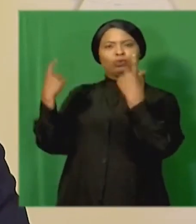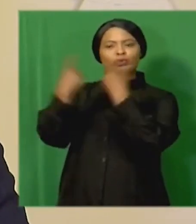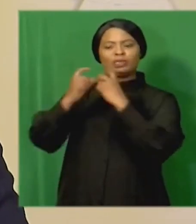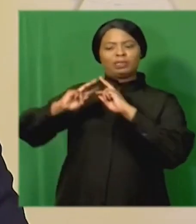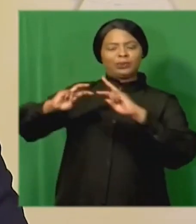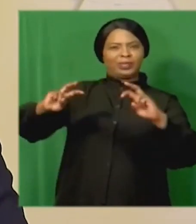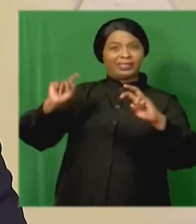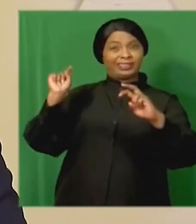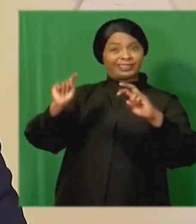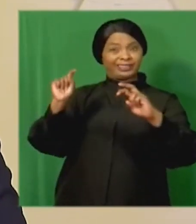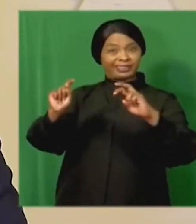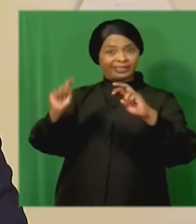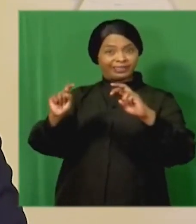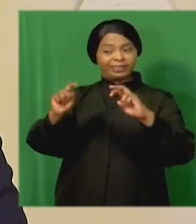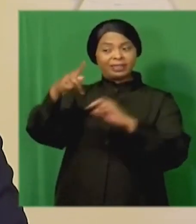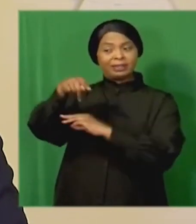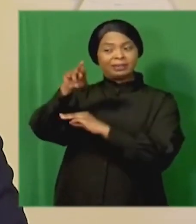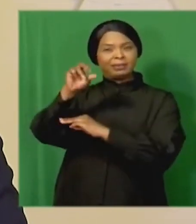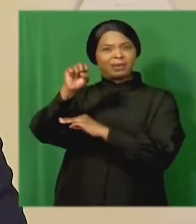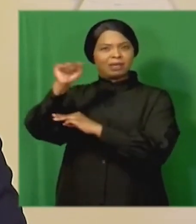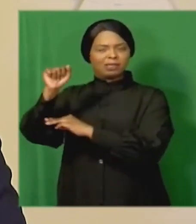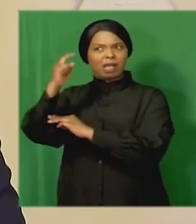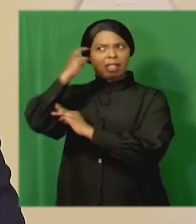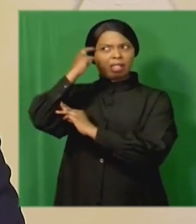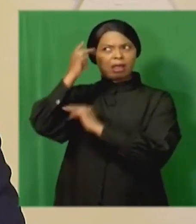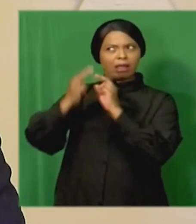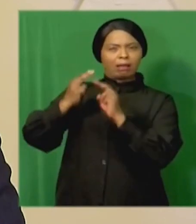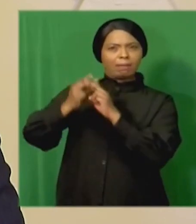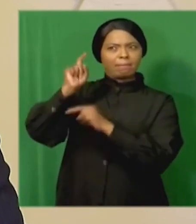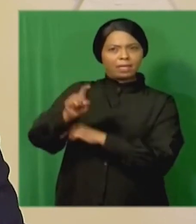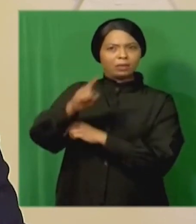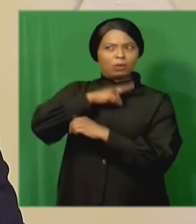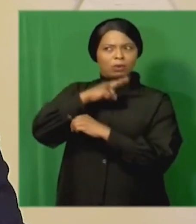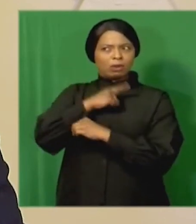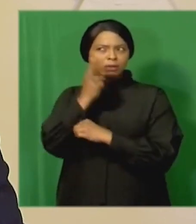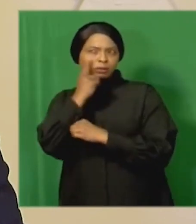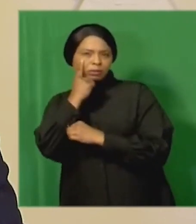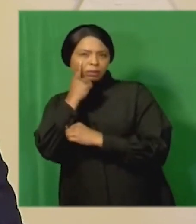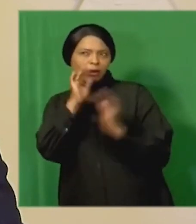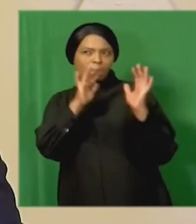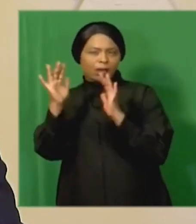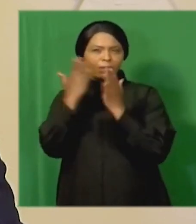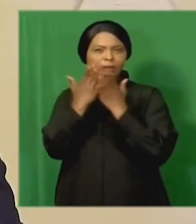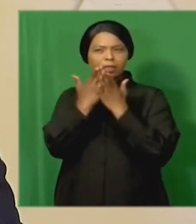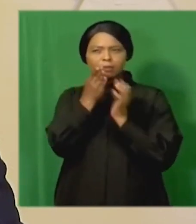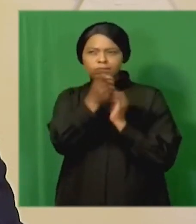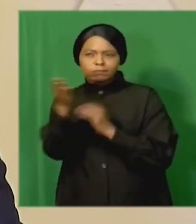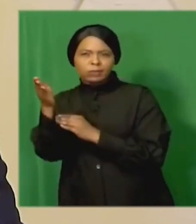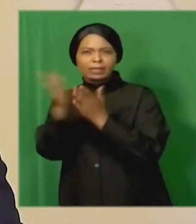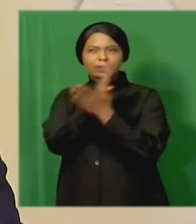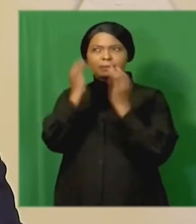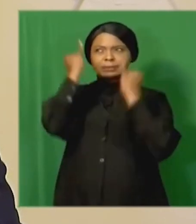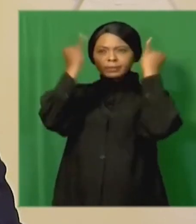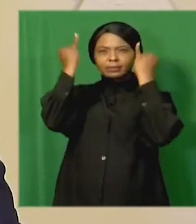inquiry into prasa must be considered against existing initiatives that are